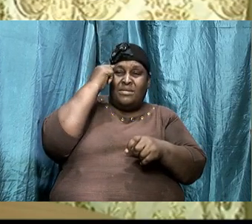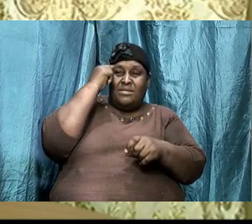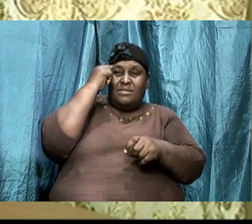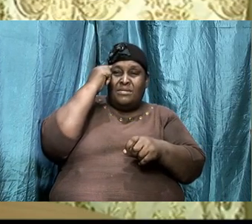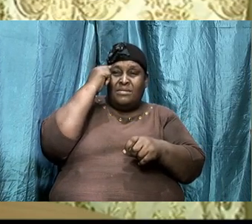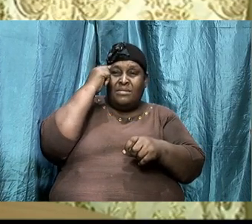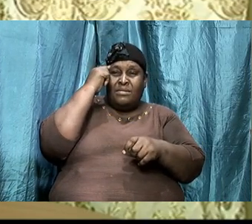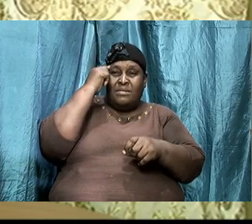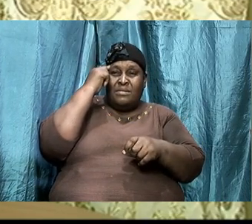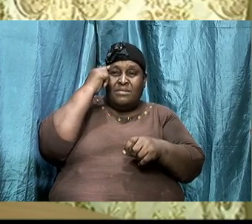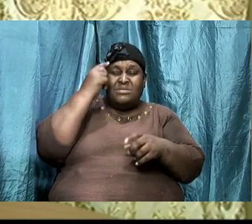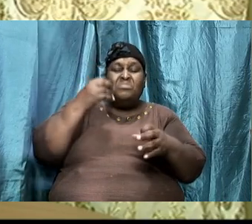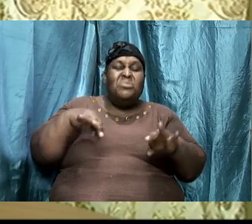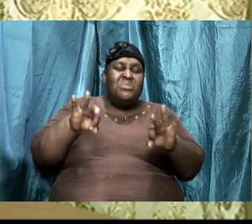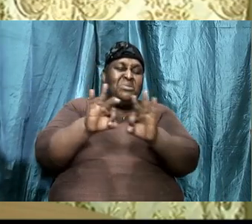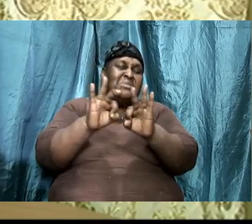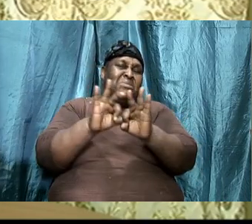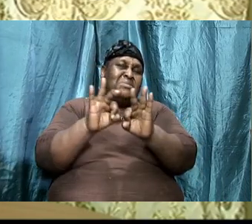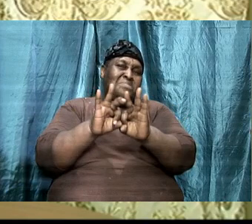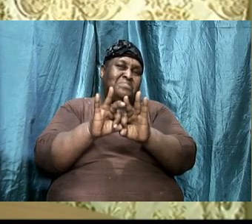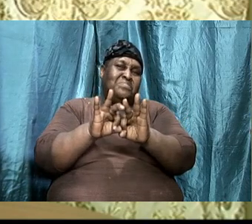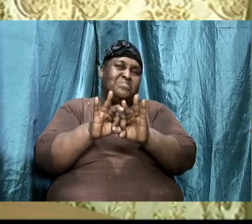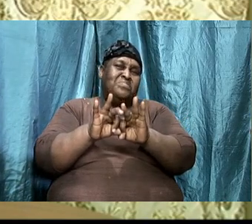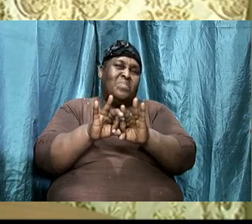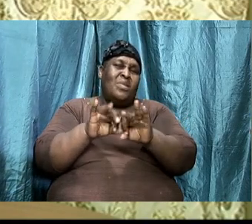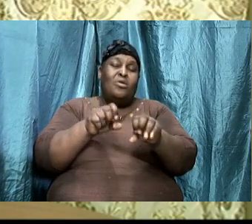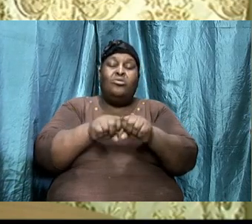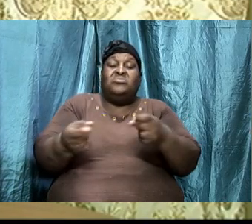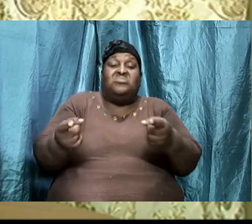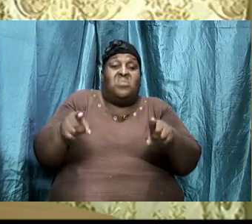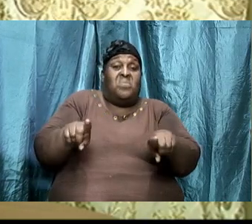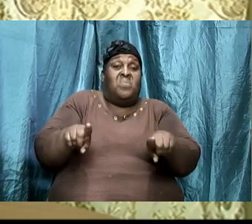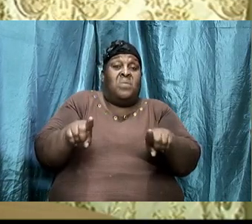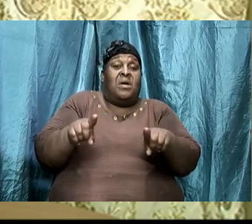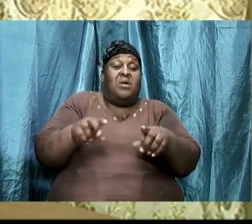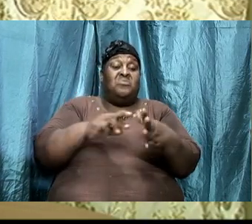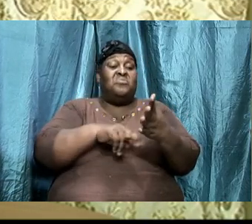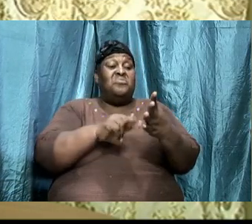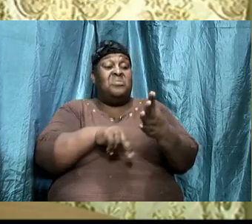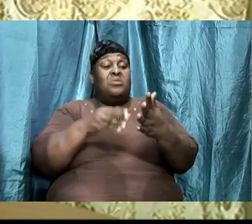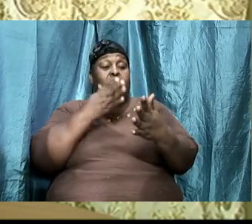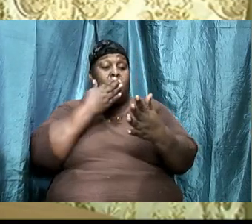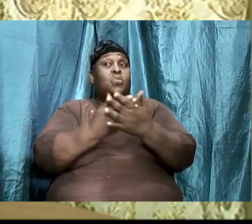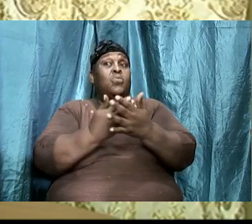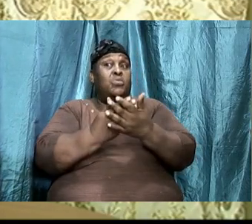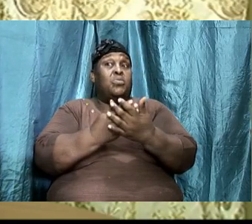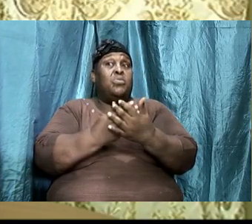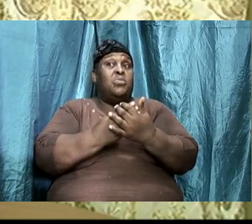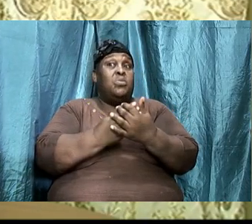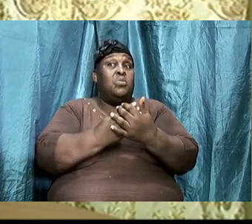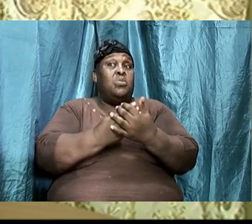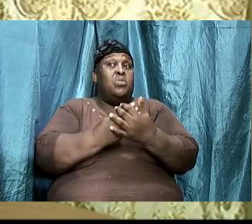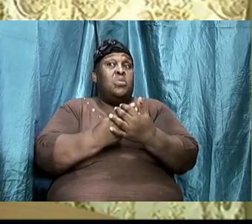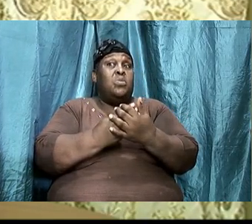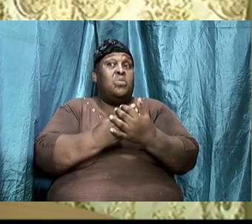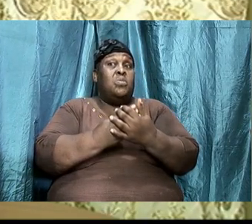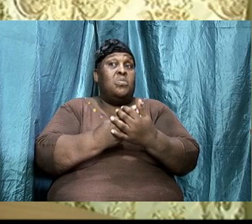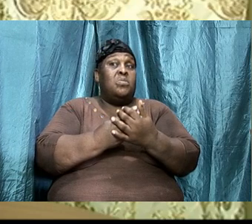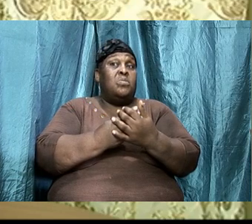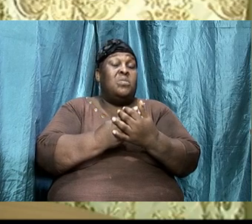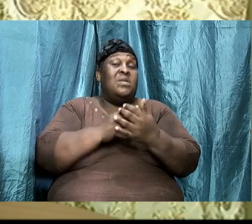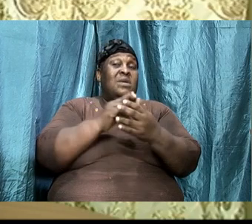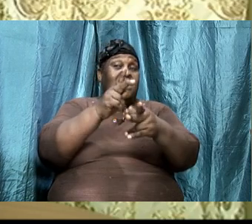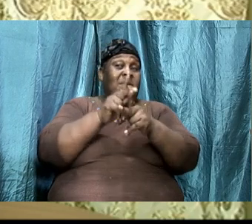important. We thought, so while we're reading, it is good. But the application is important.